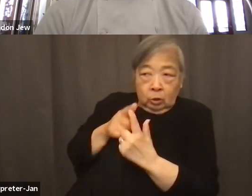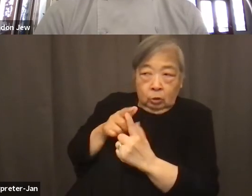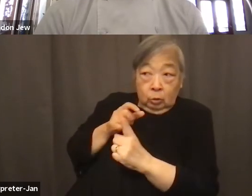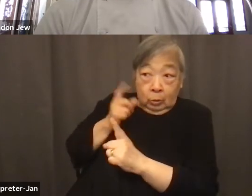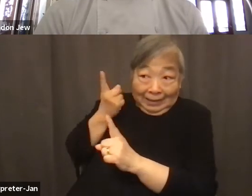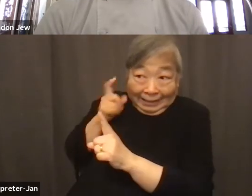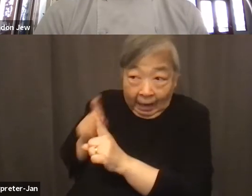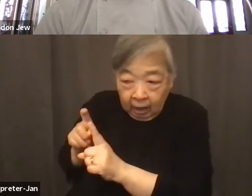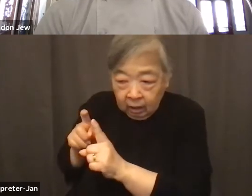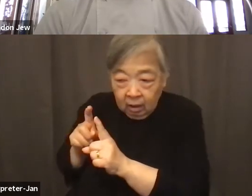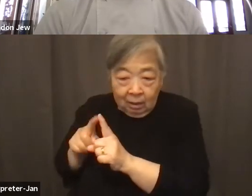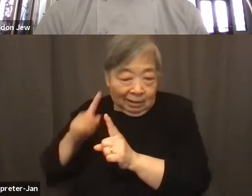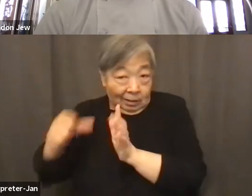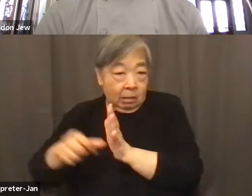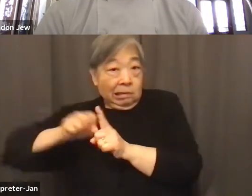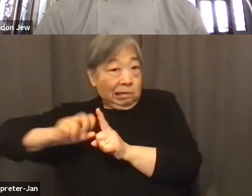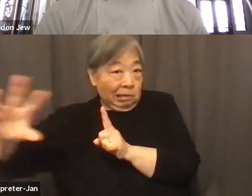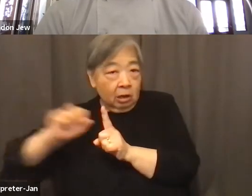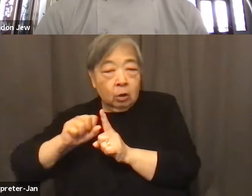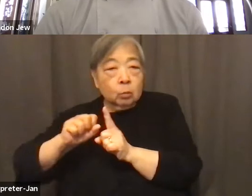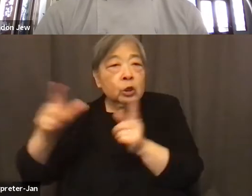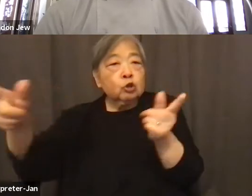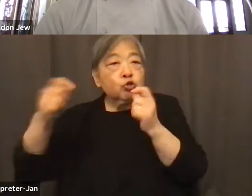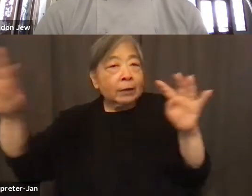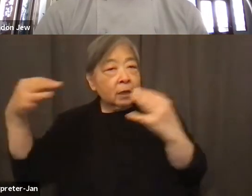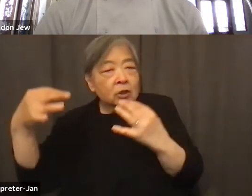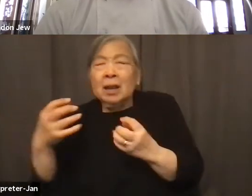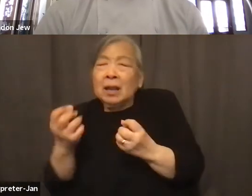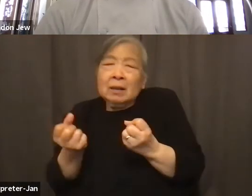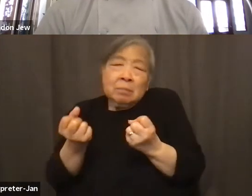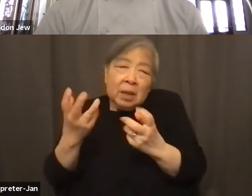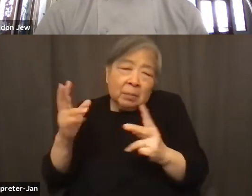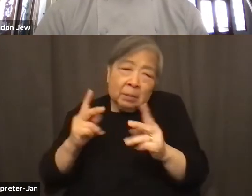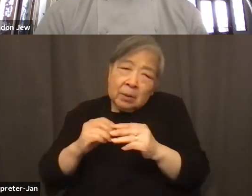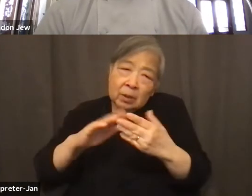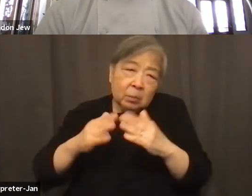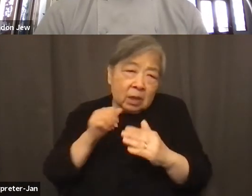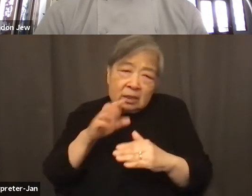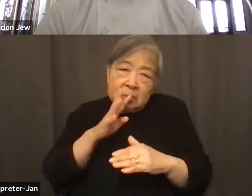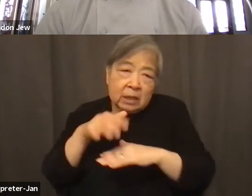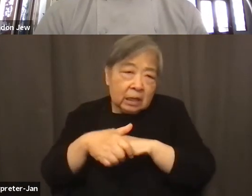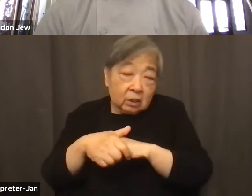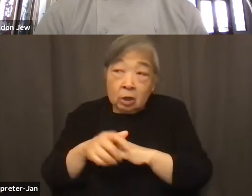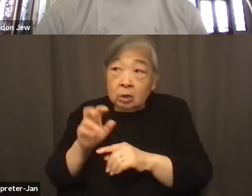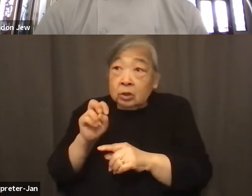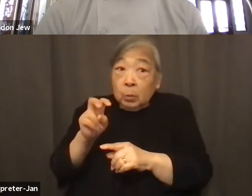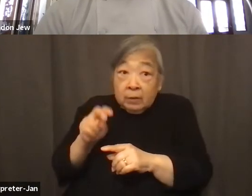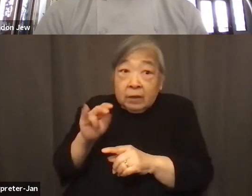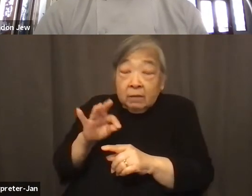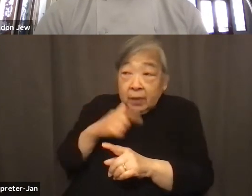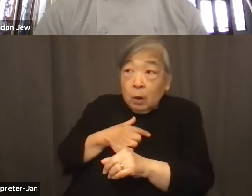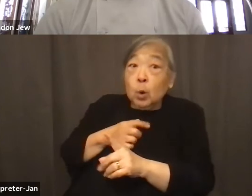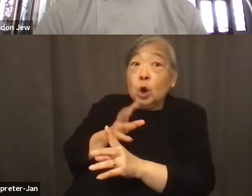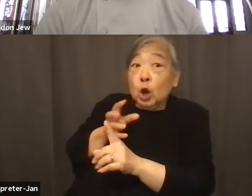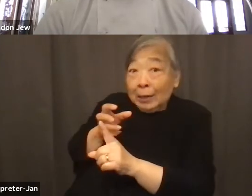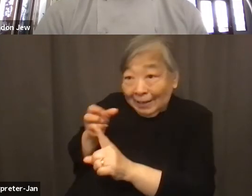to other people. And there are many in the community who don't speak English. So even if they were being attacked, they wouldn't be able to say the words